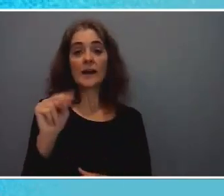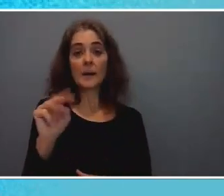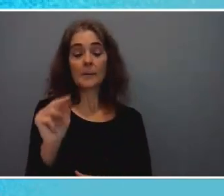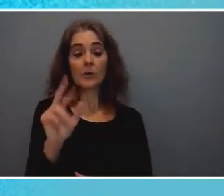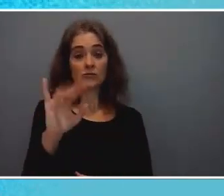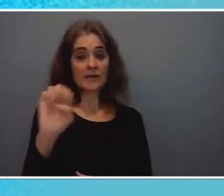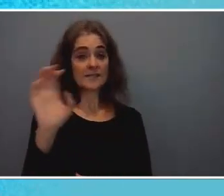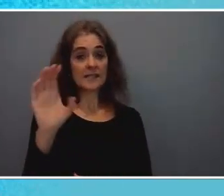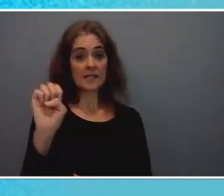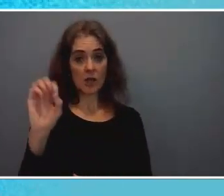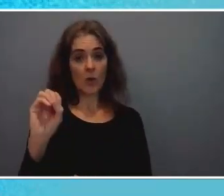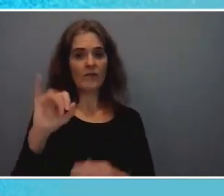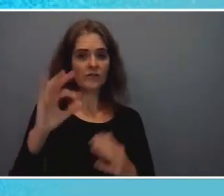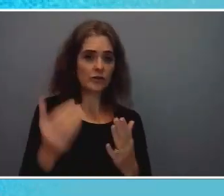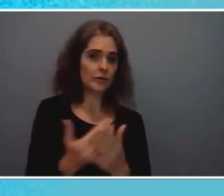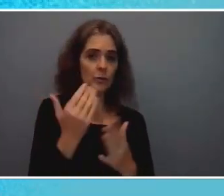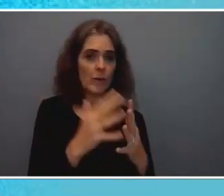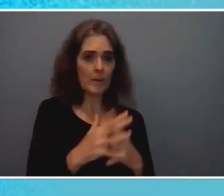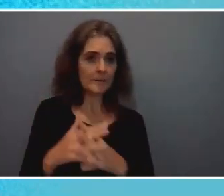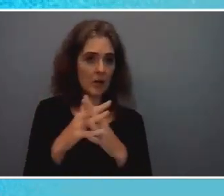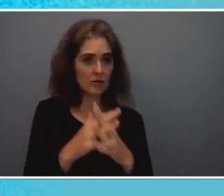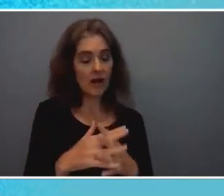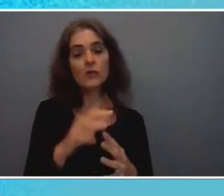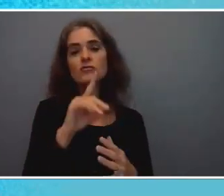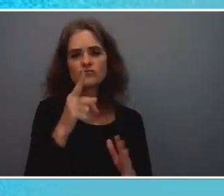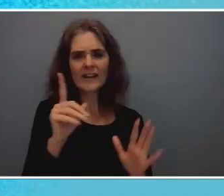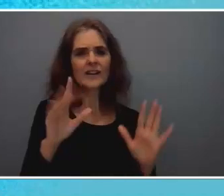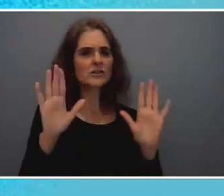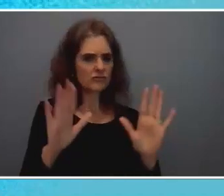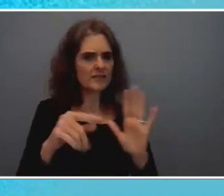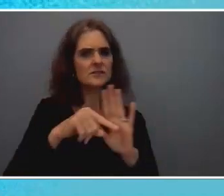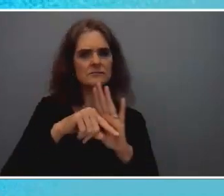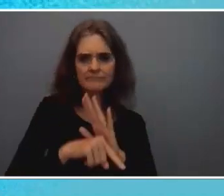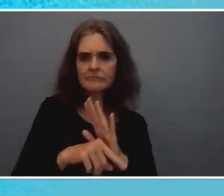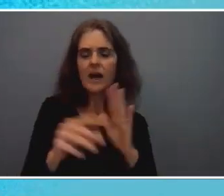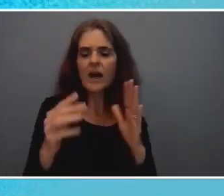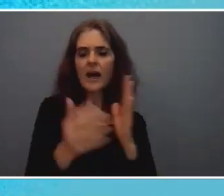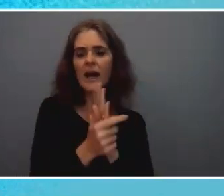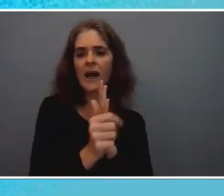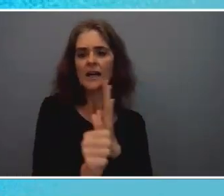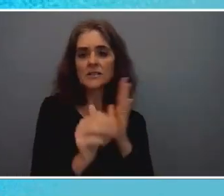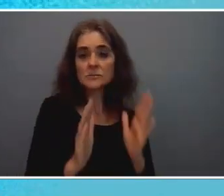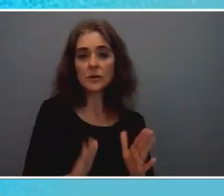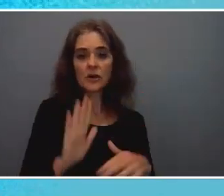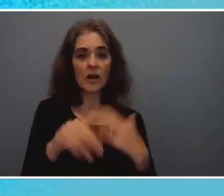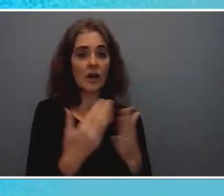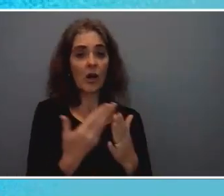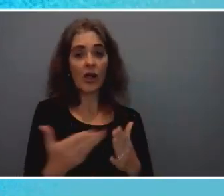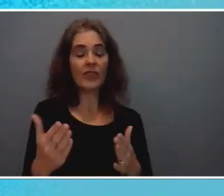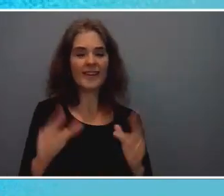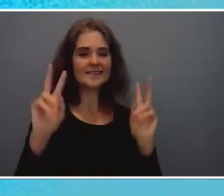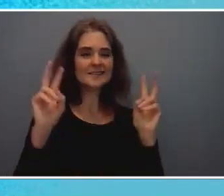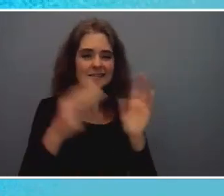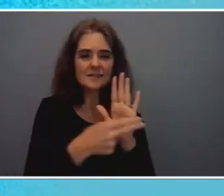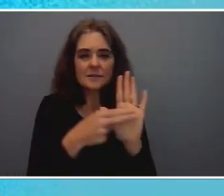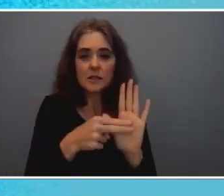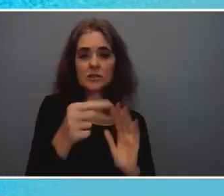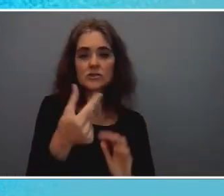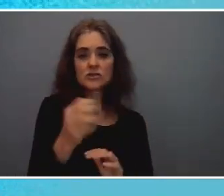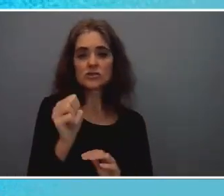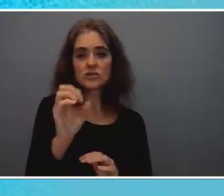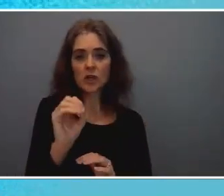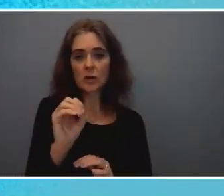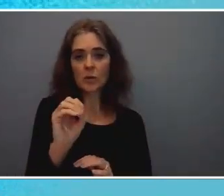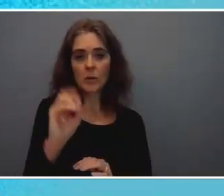America really really a deep deep expert on all things geopolitical as I like to call it so with that there you have